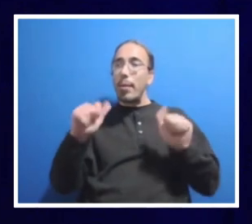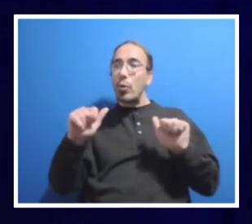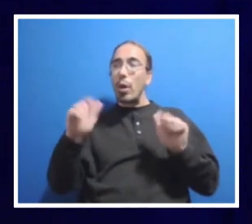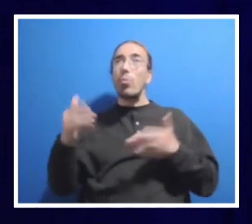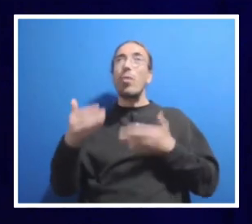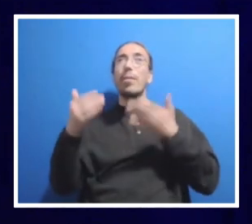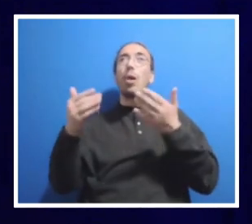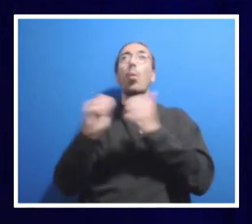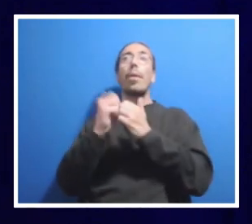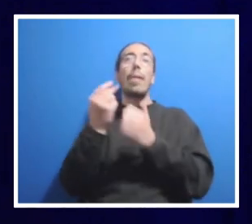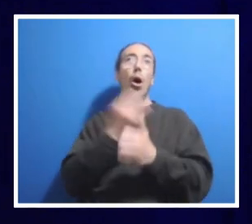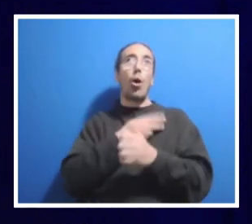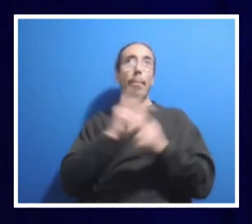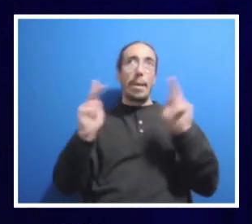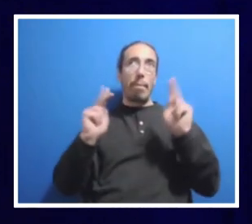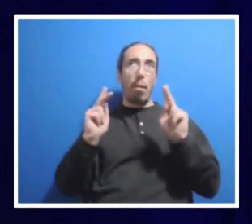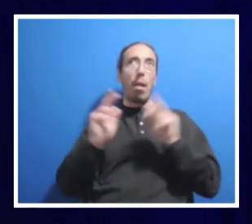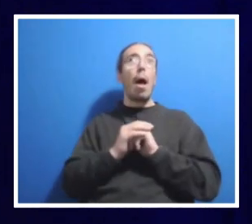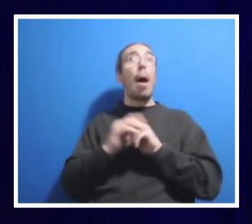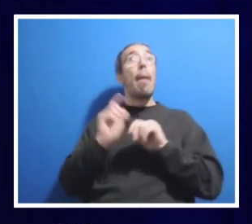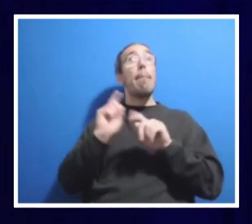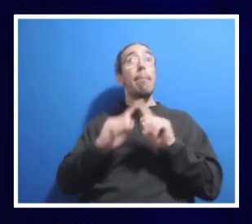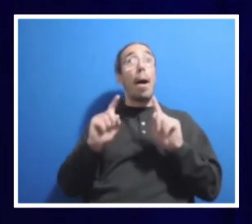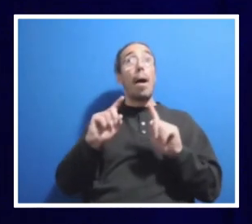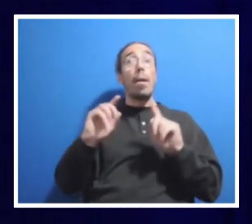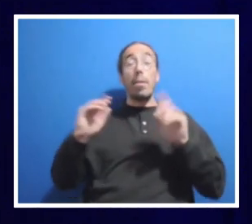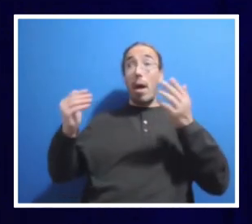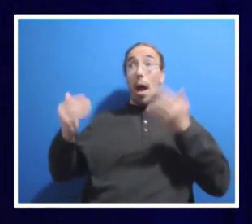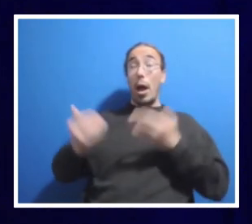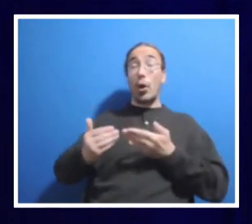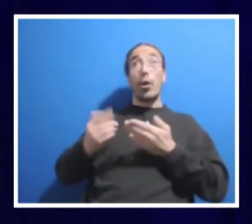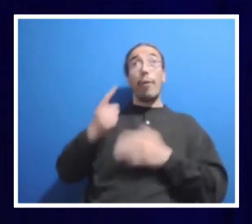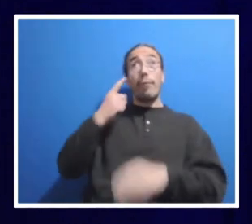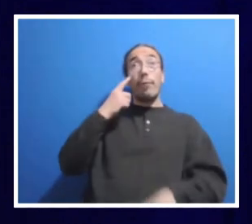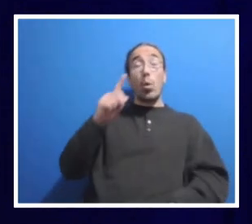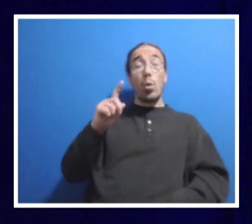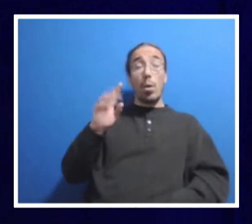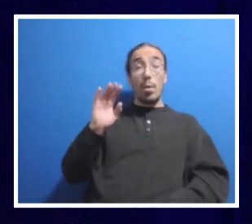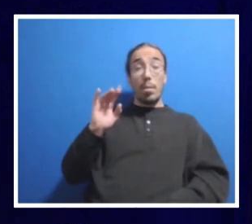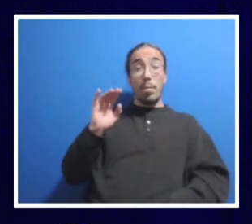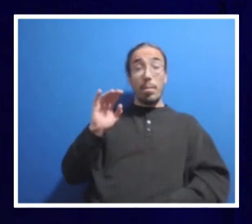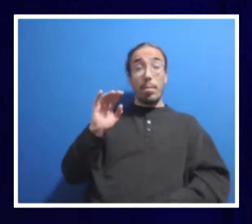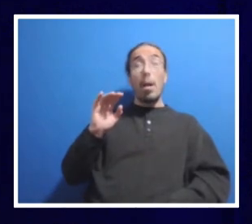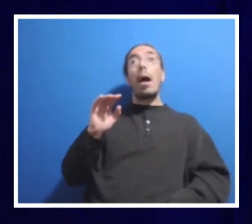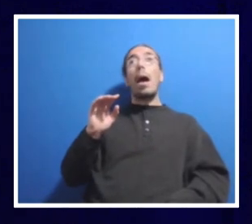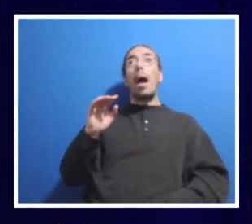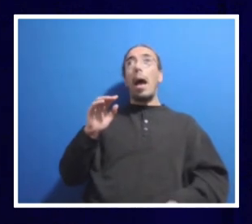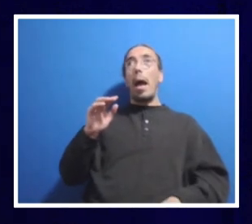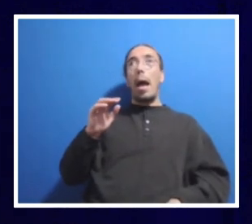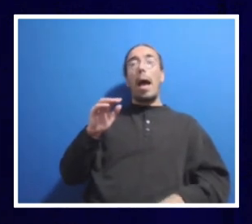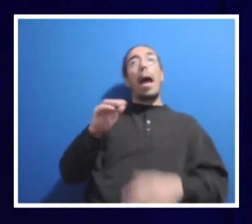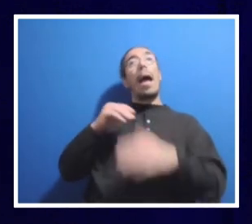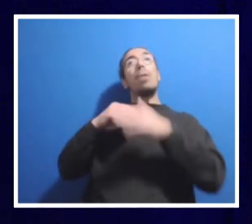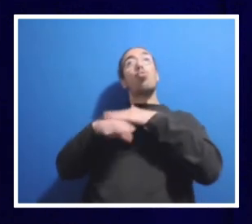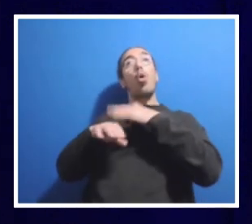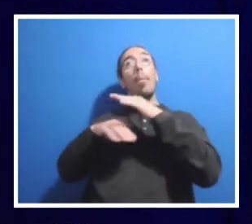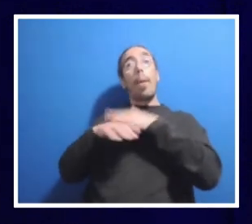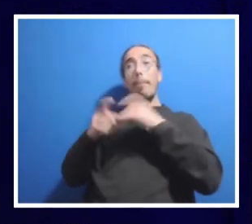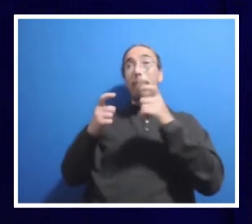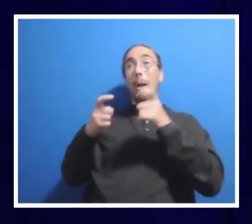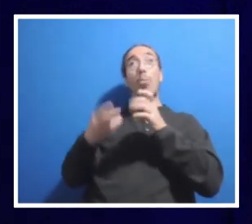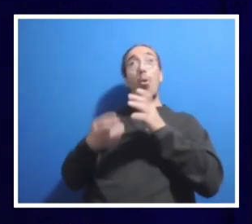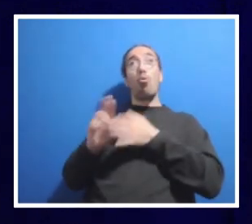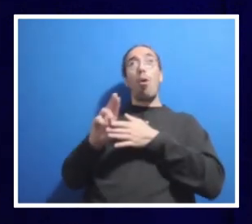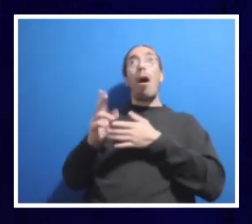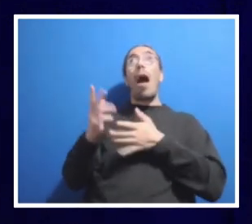as this comes up. The higher of the enrollment management role, I always knew it was